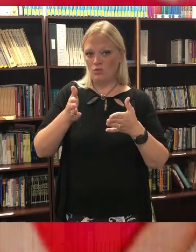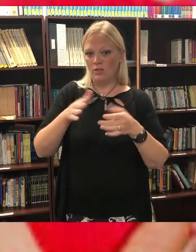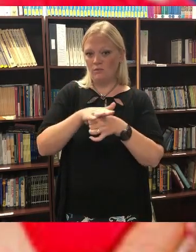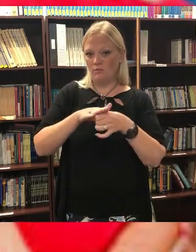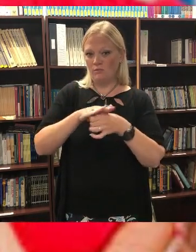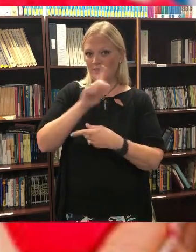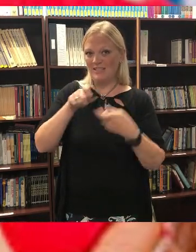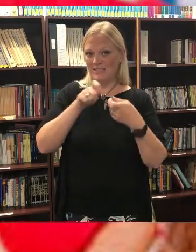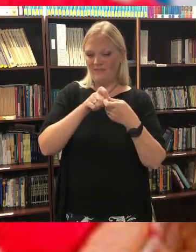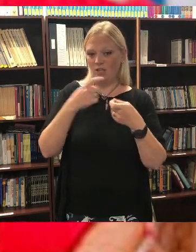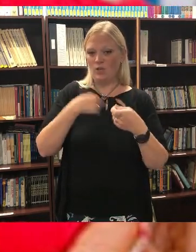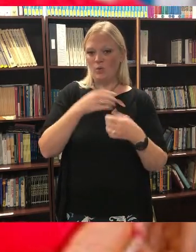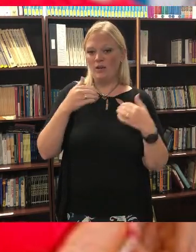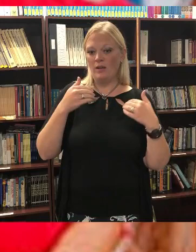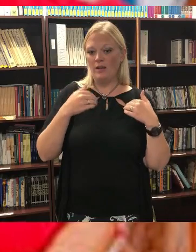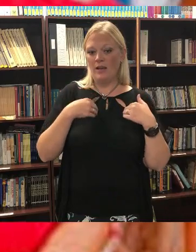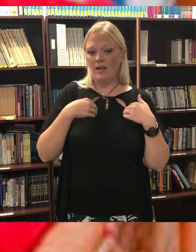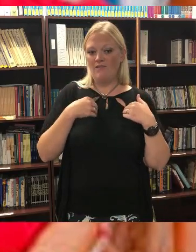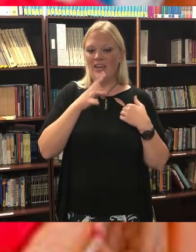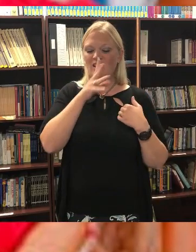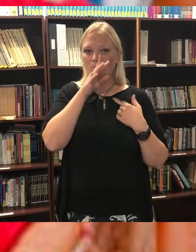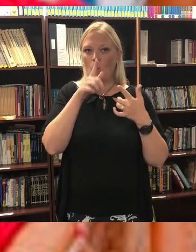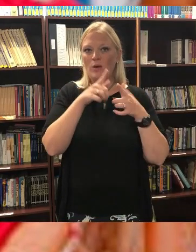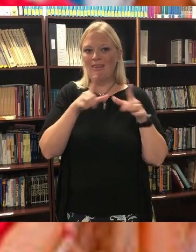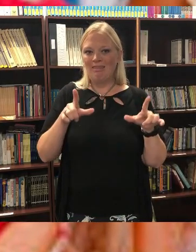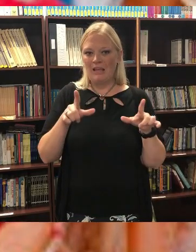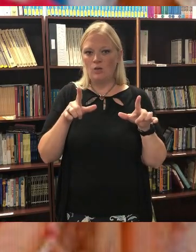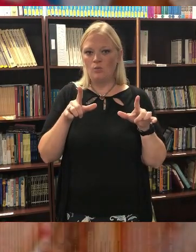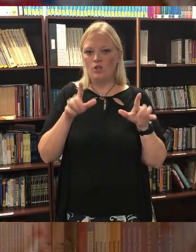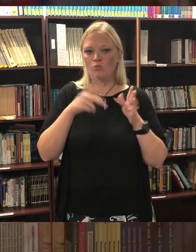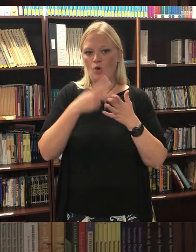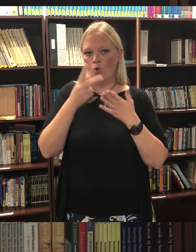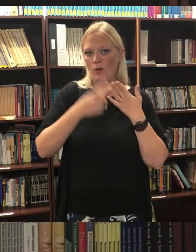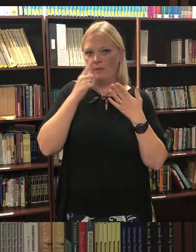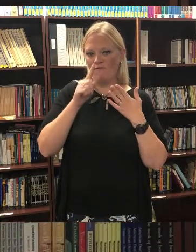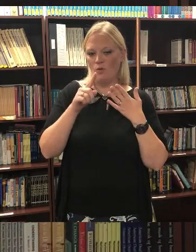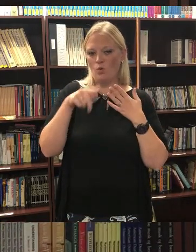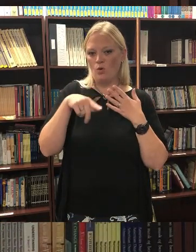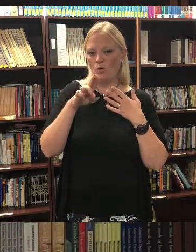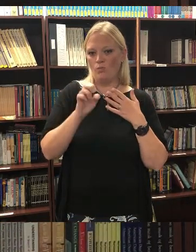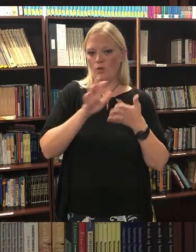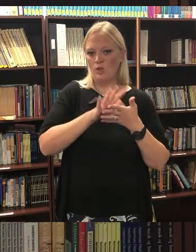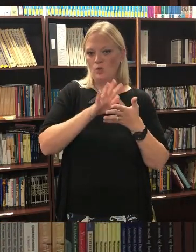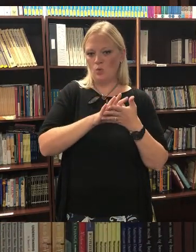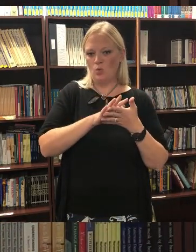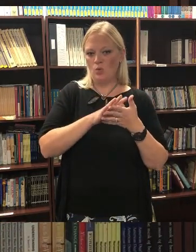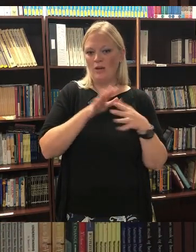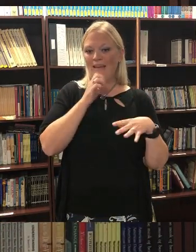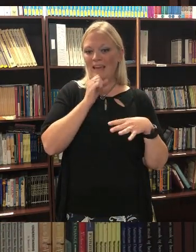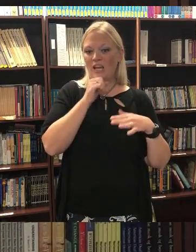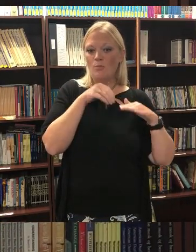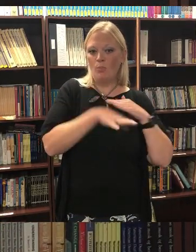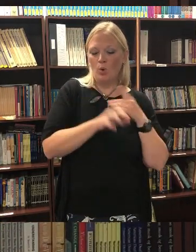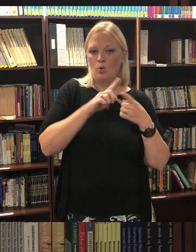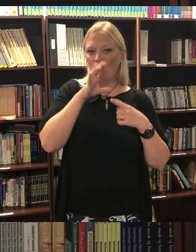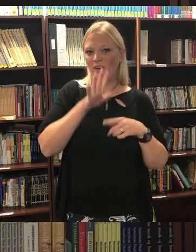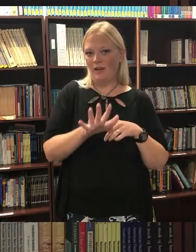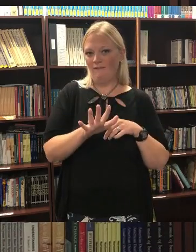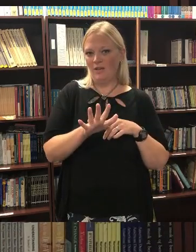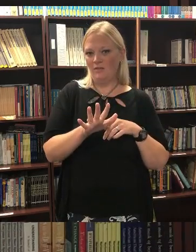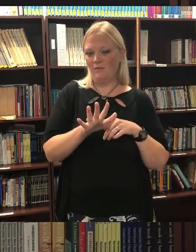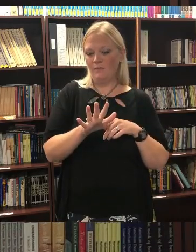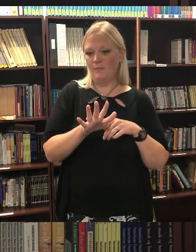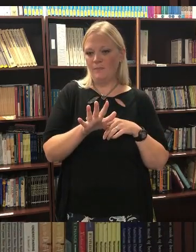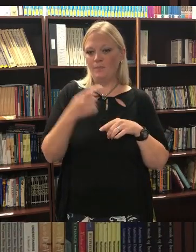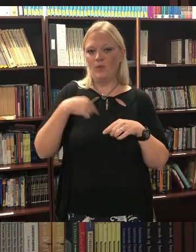particular, we have a listening and spoken language program for preschool children aged birth to five years of age, where